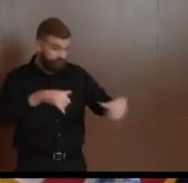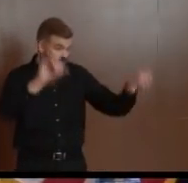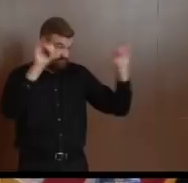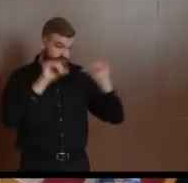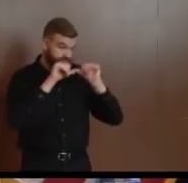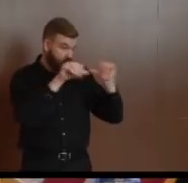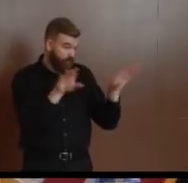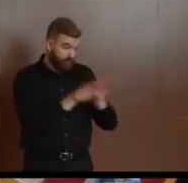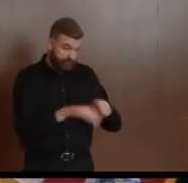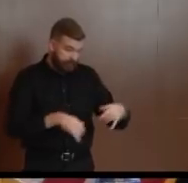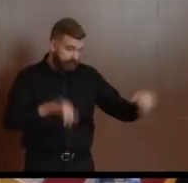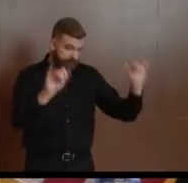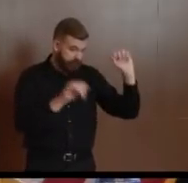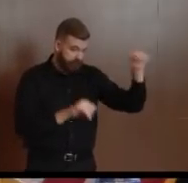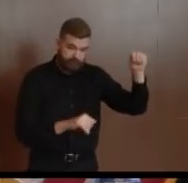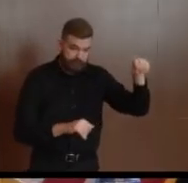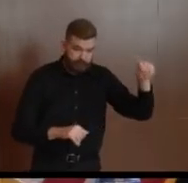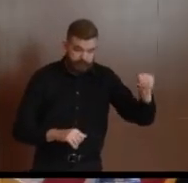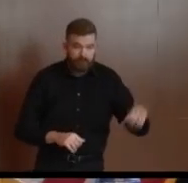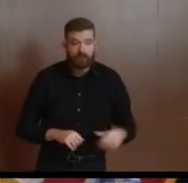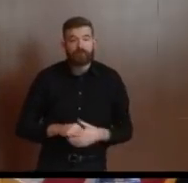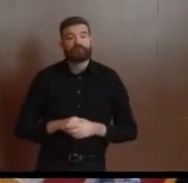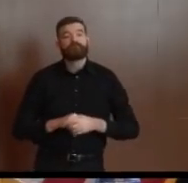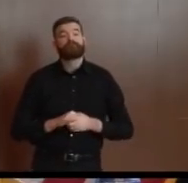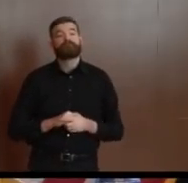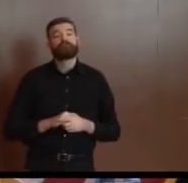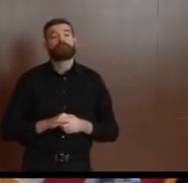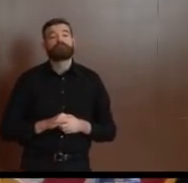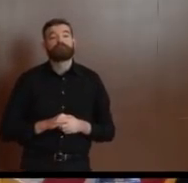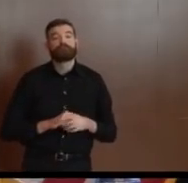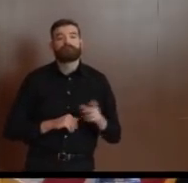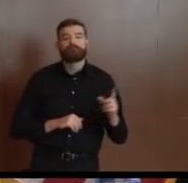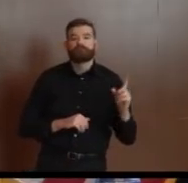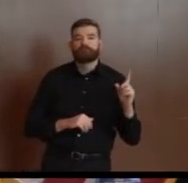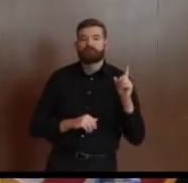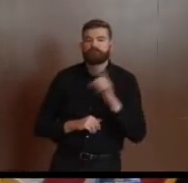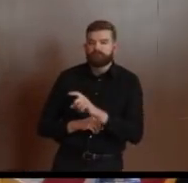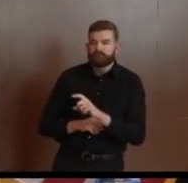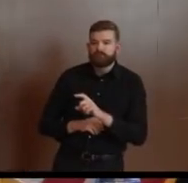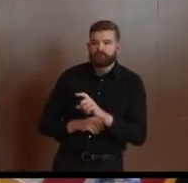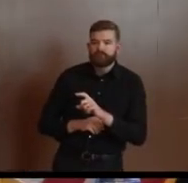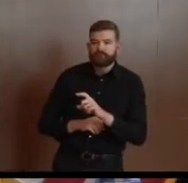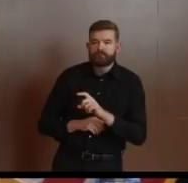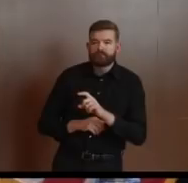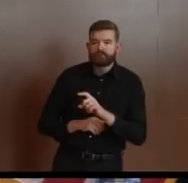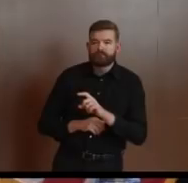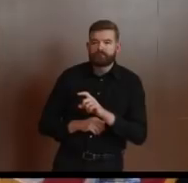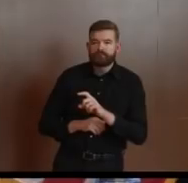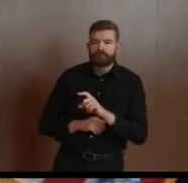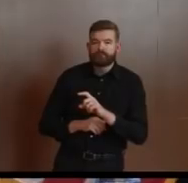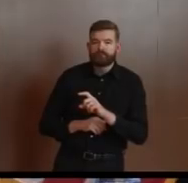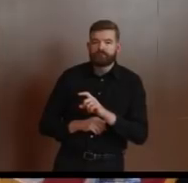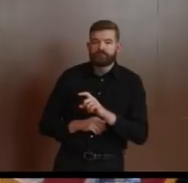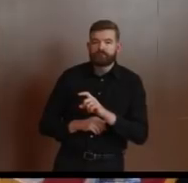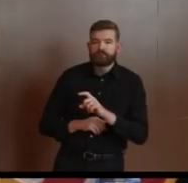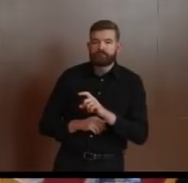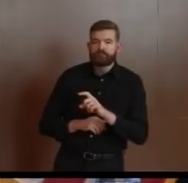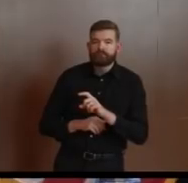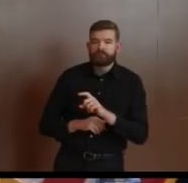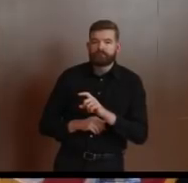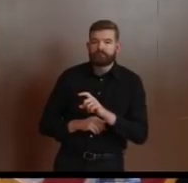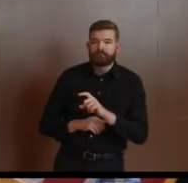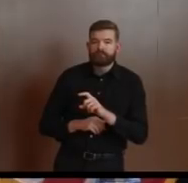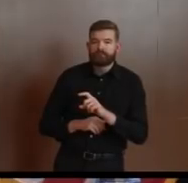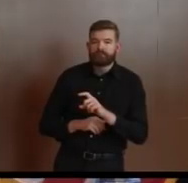decision on answer, and I know we owe you an answer on that. And we are, again, we've got a group of folks who are trying to